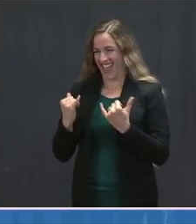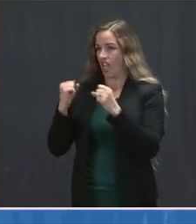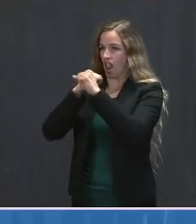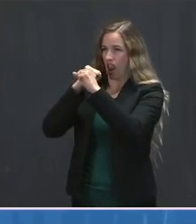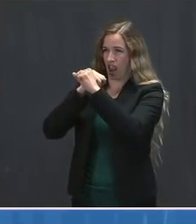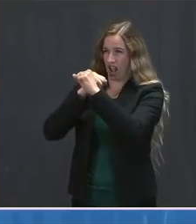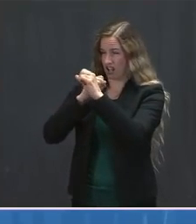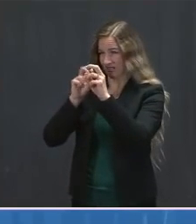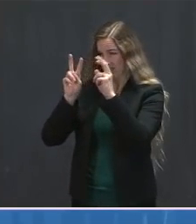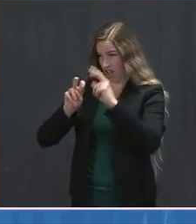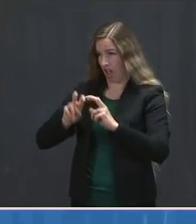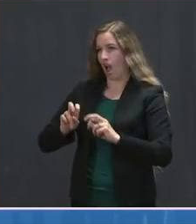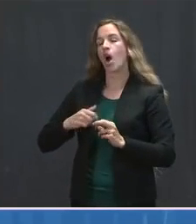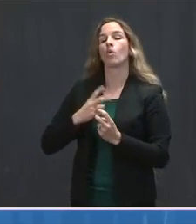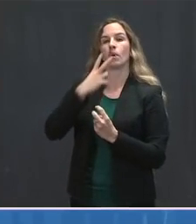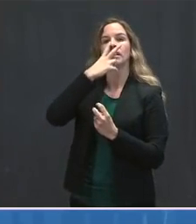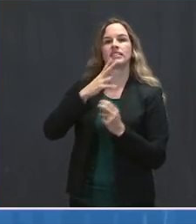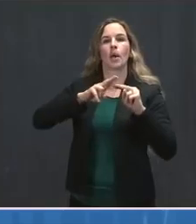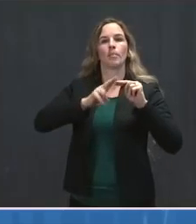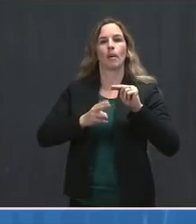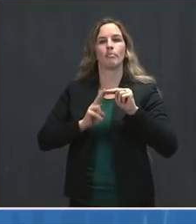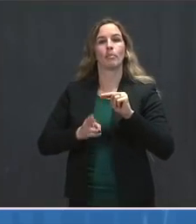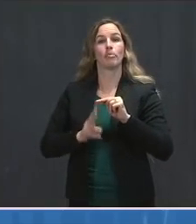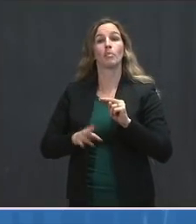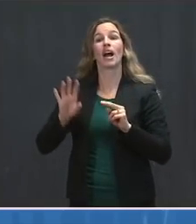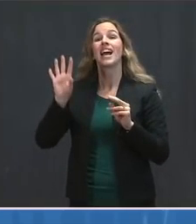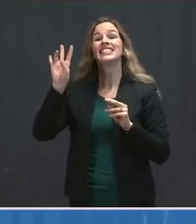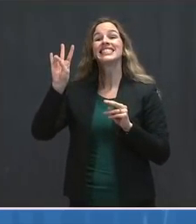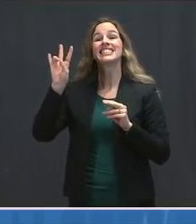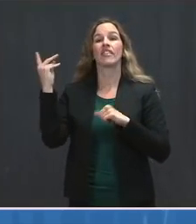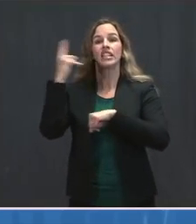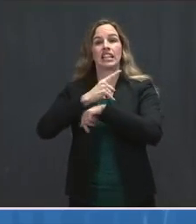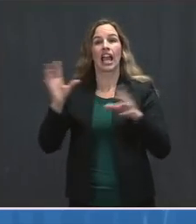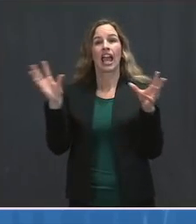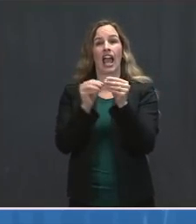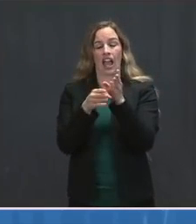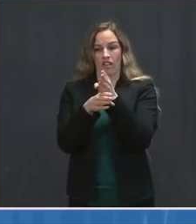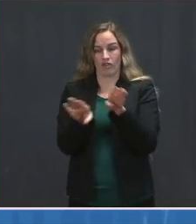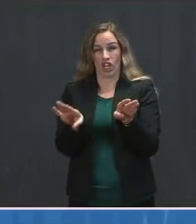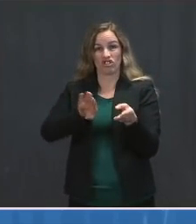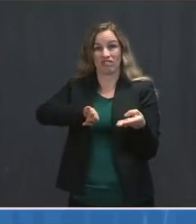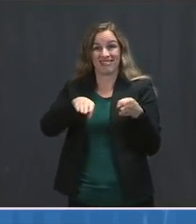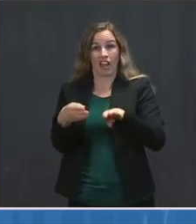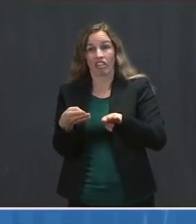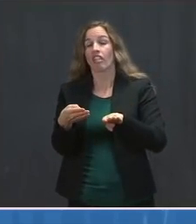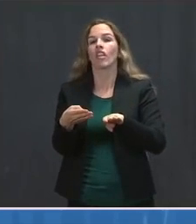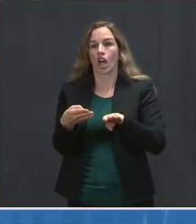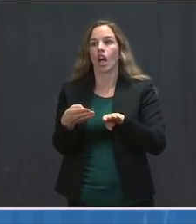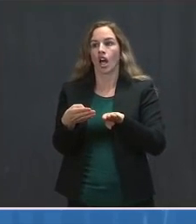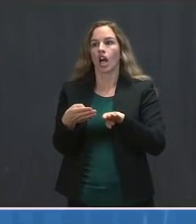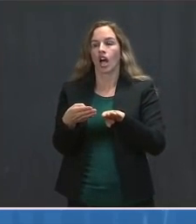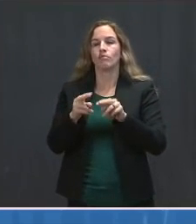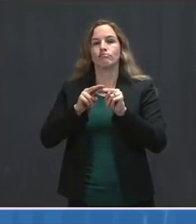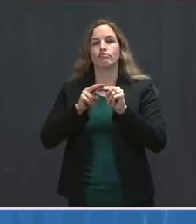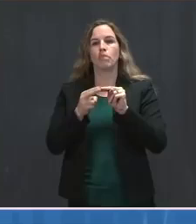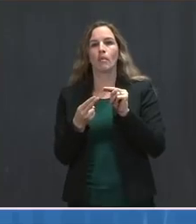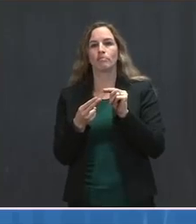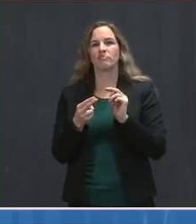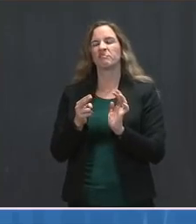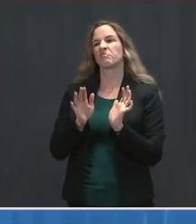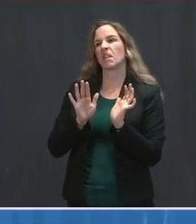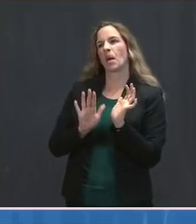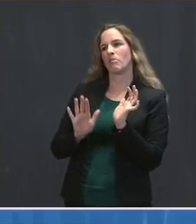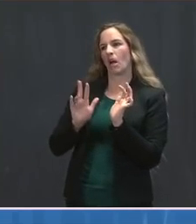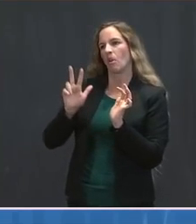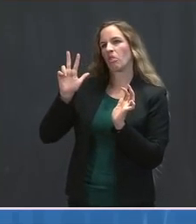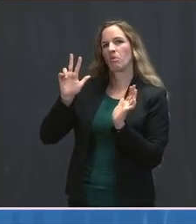this decrease, with a seven-day average number of deaths declining 6.7 percent, to slightly more than 3,000